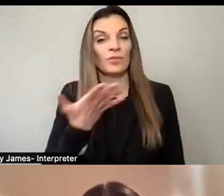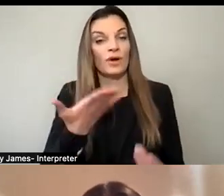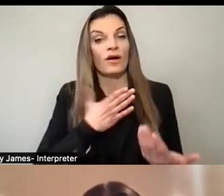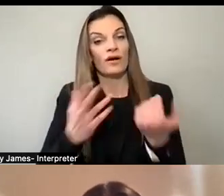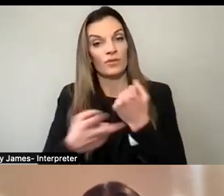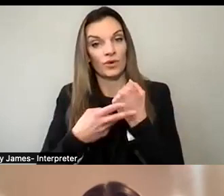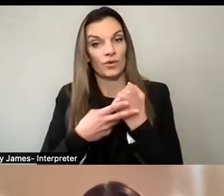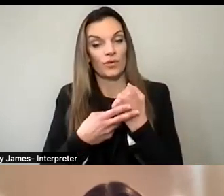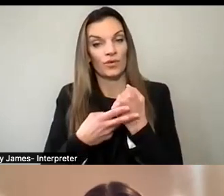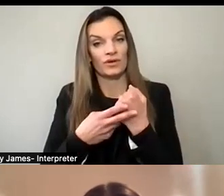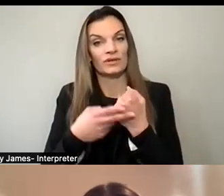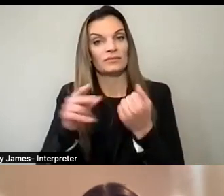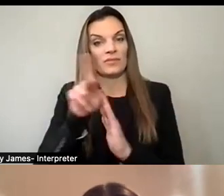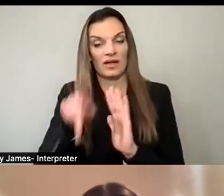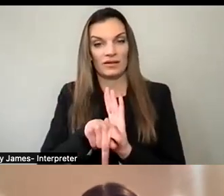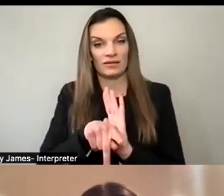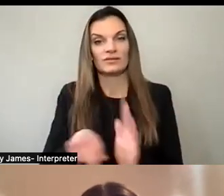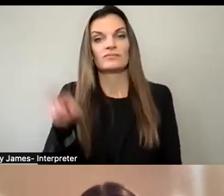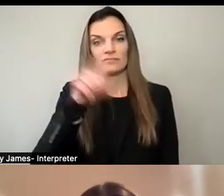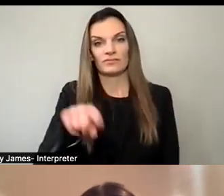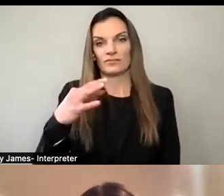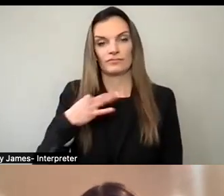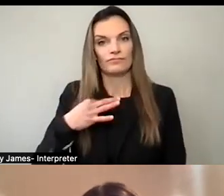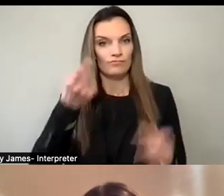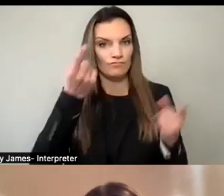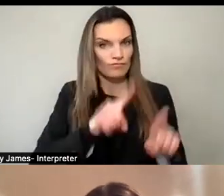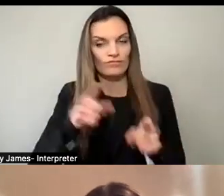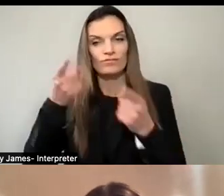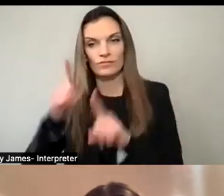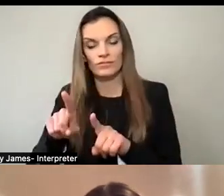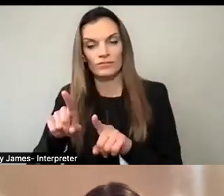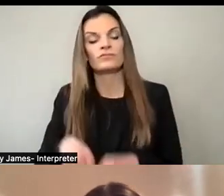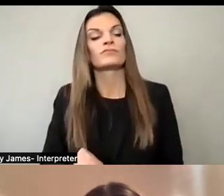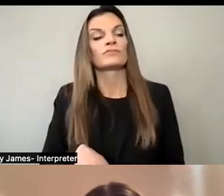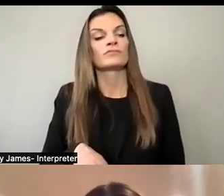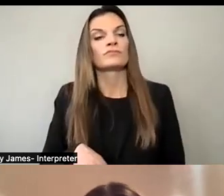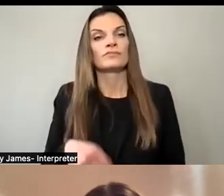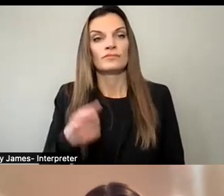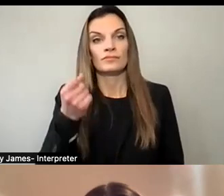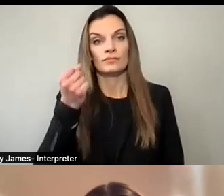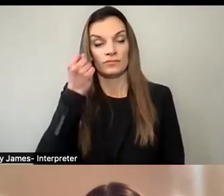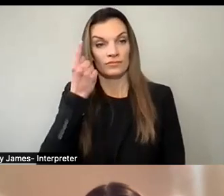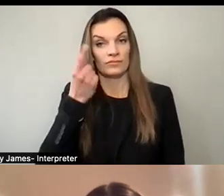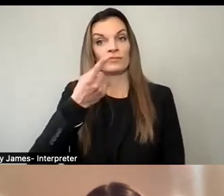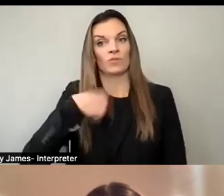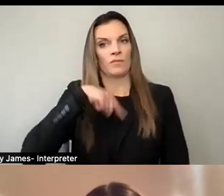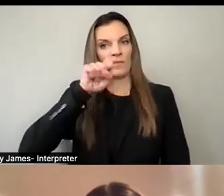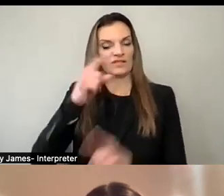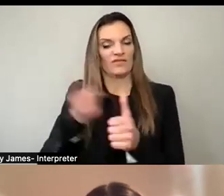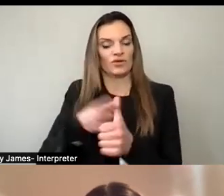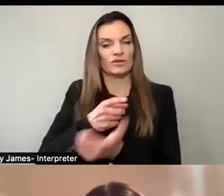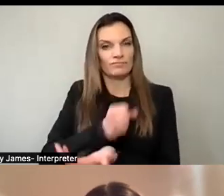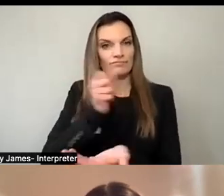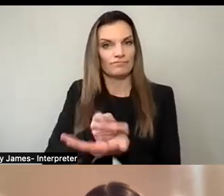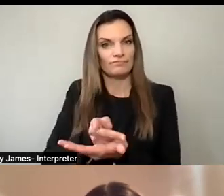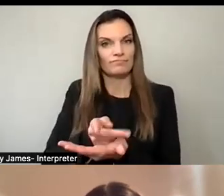All the candidates have agreed to this. Only entities licensed or authorized by the League may record or live